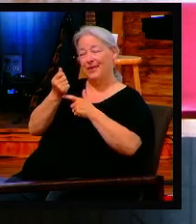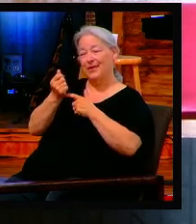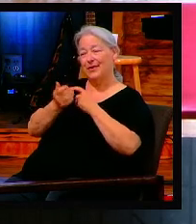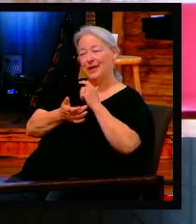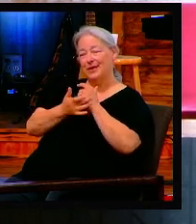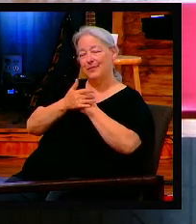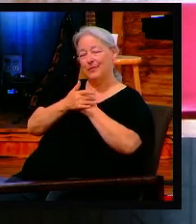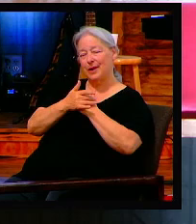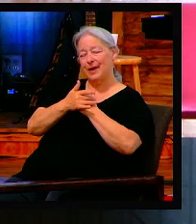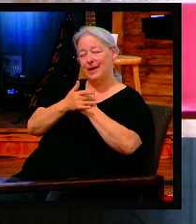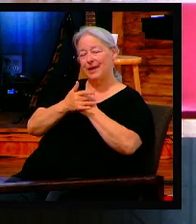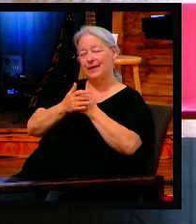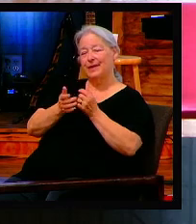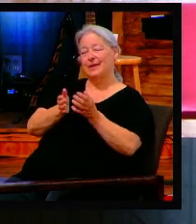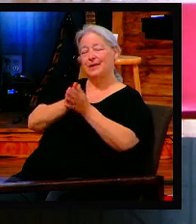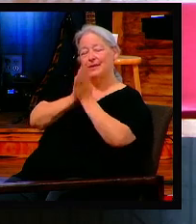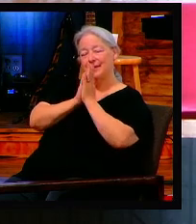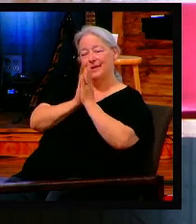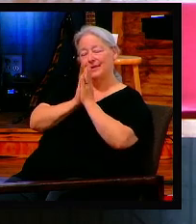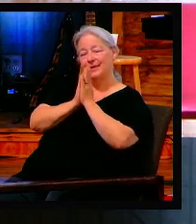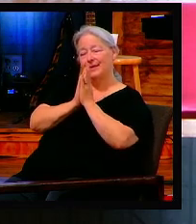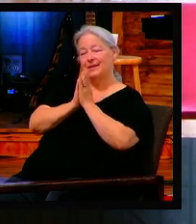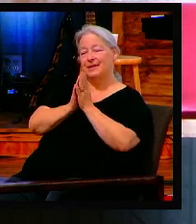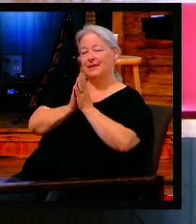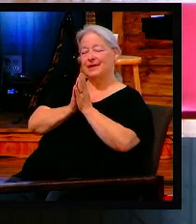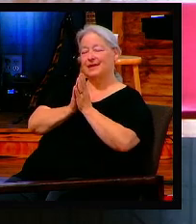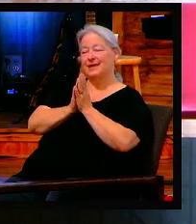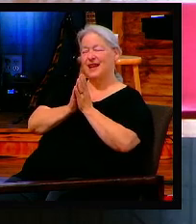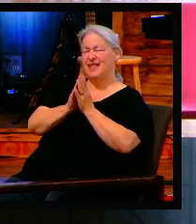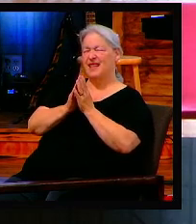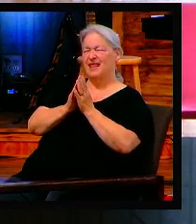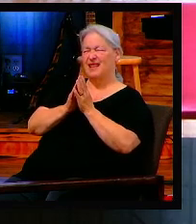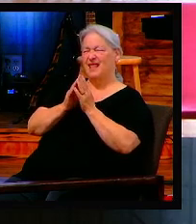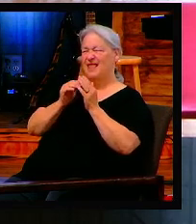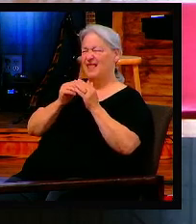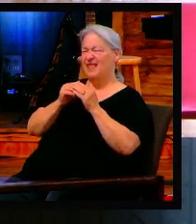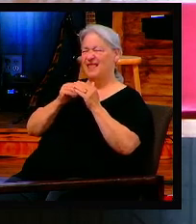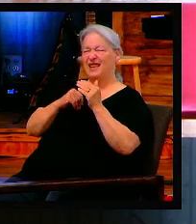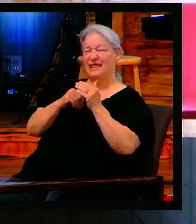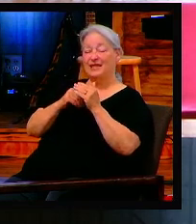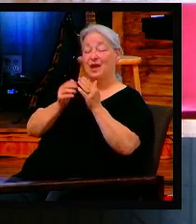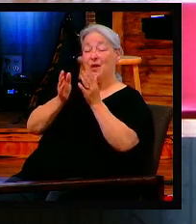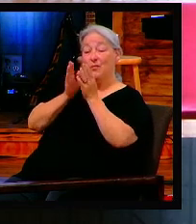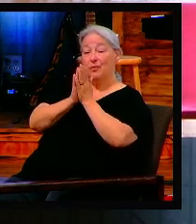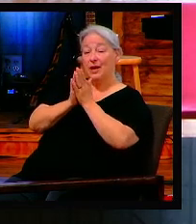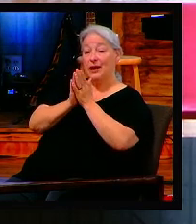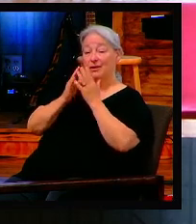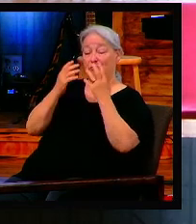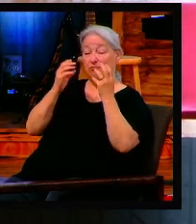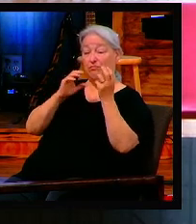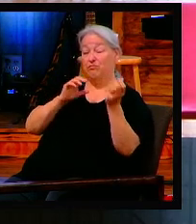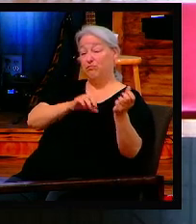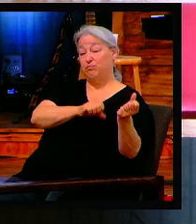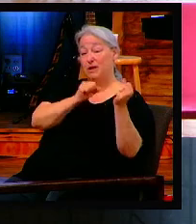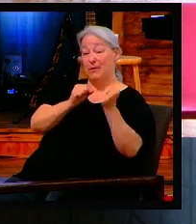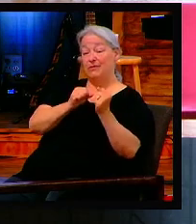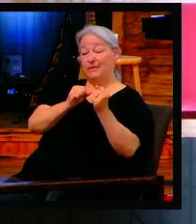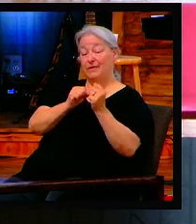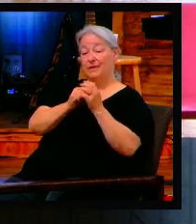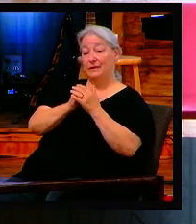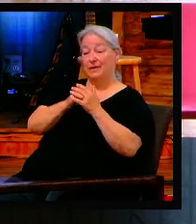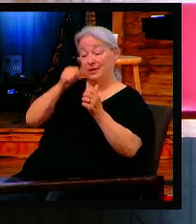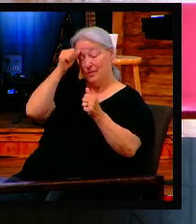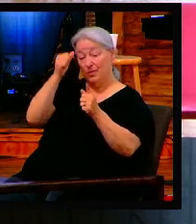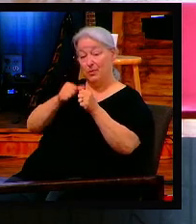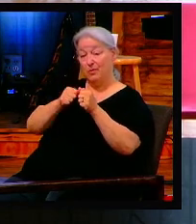At minimum. And quit thinking that prayer is just, oh, yeah, I pray. Prayer is powerful. It's a memorial before the Lord. Can